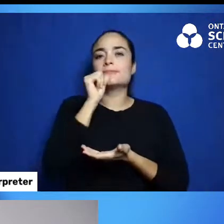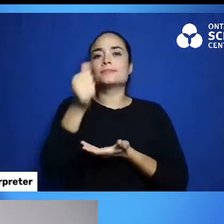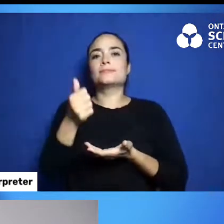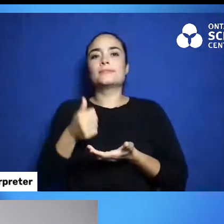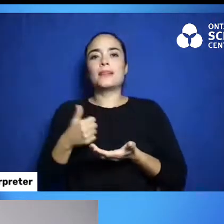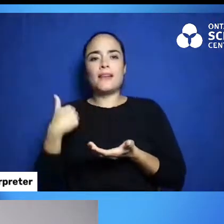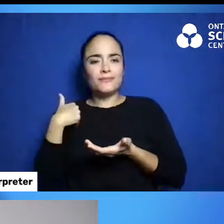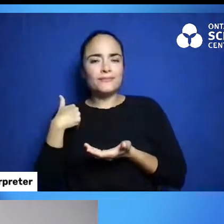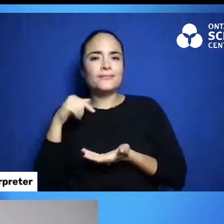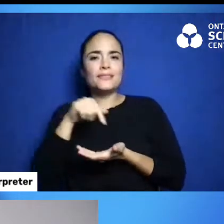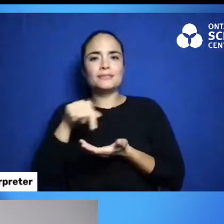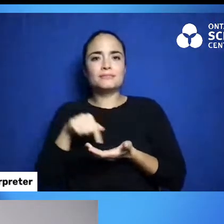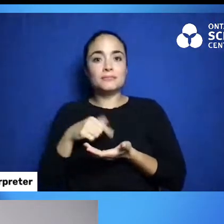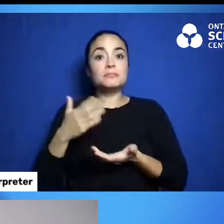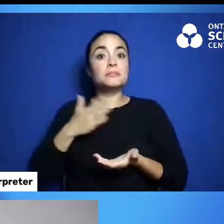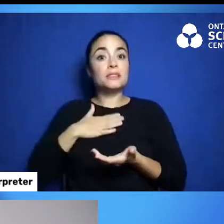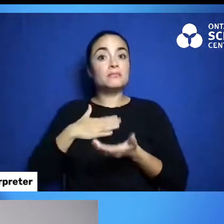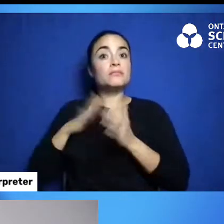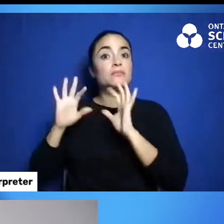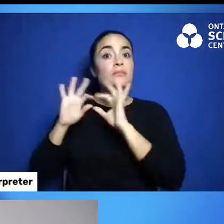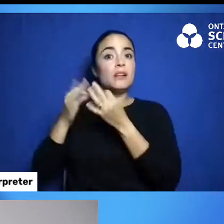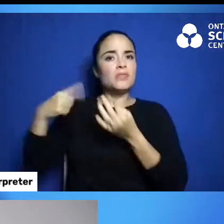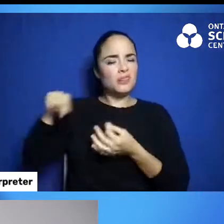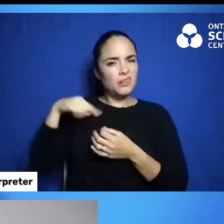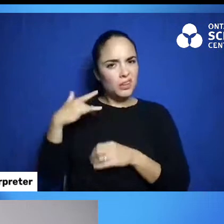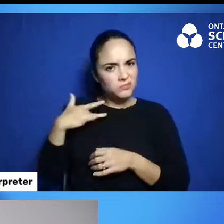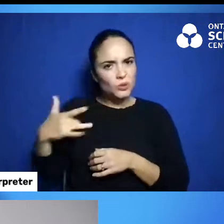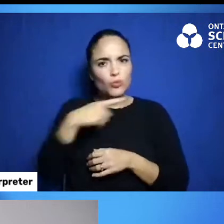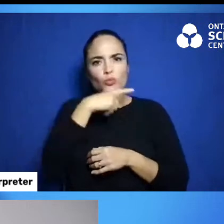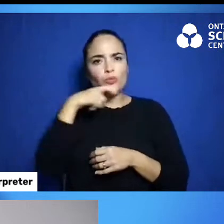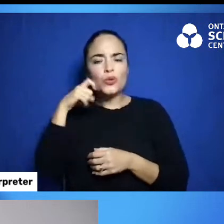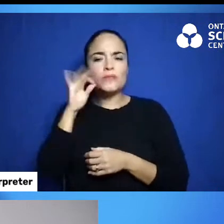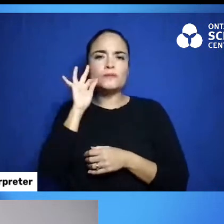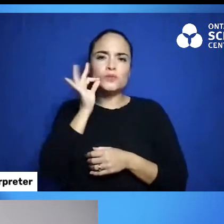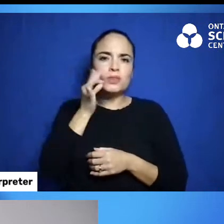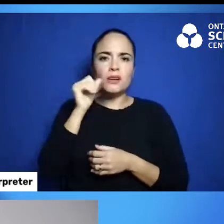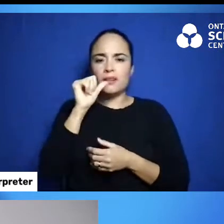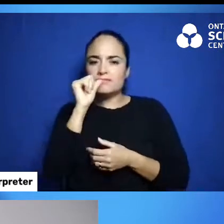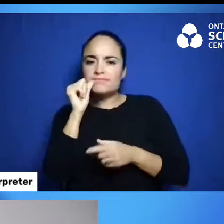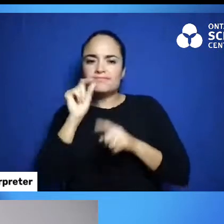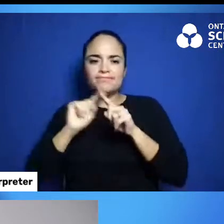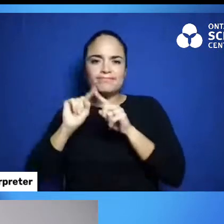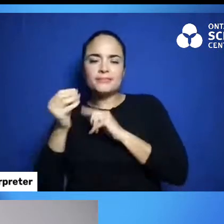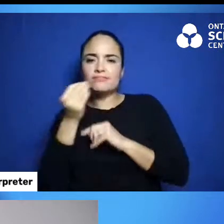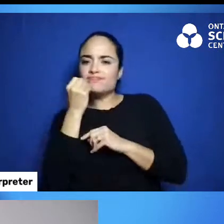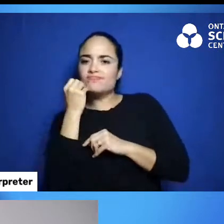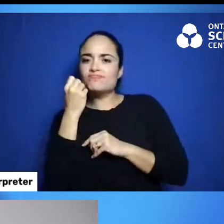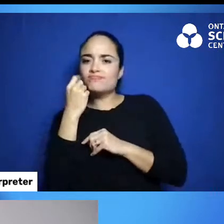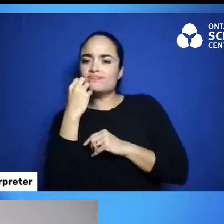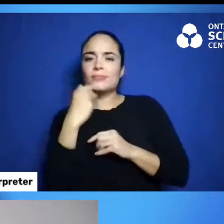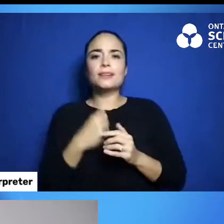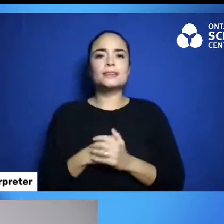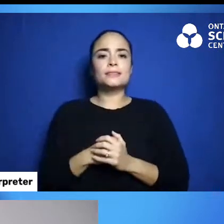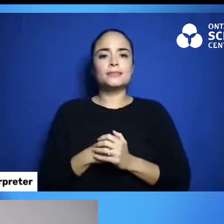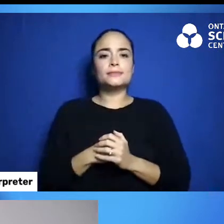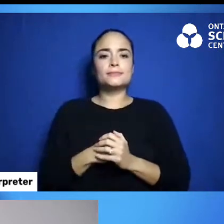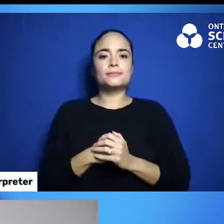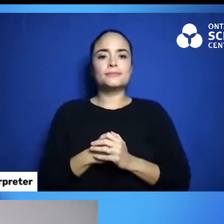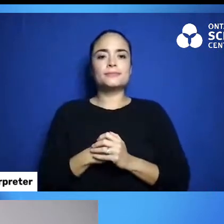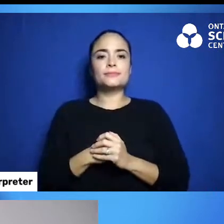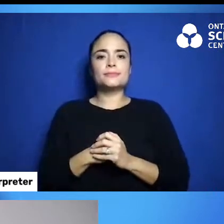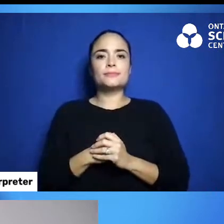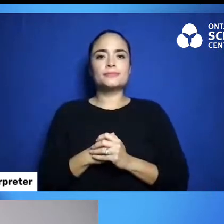fruits and nuts. And let's take a look at these baskets. Well, I can put my dried fruits and nuts